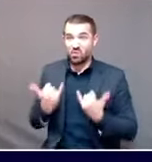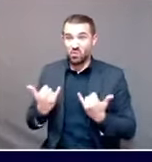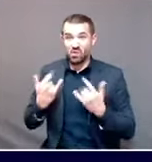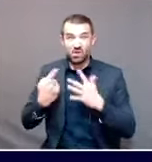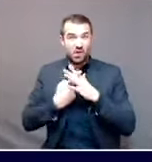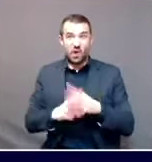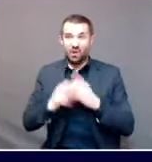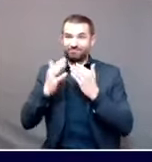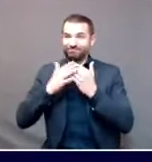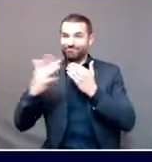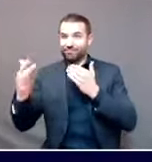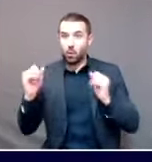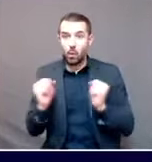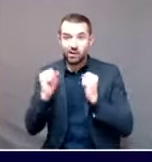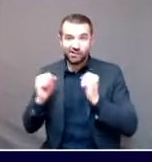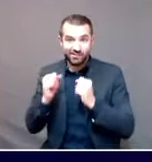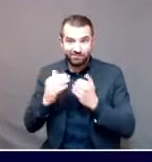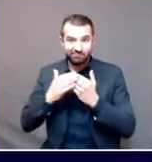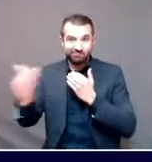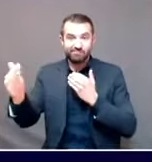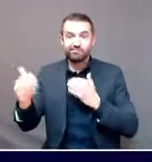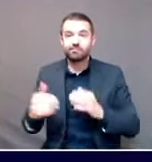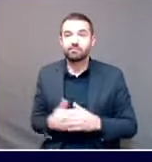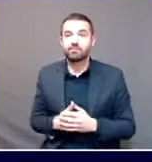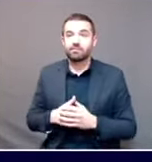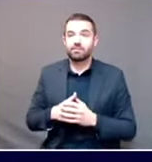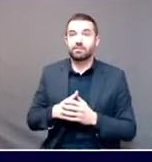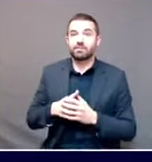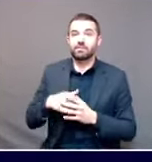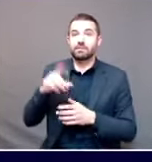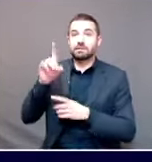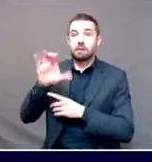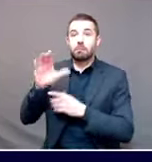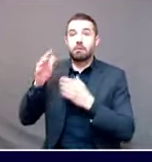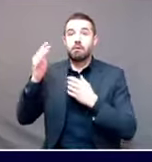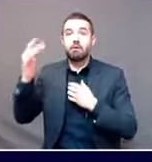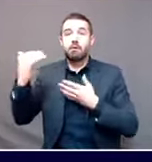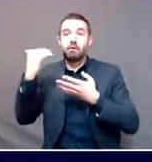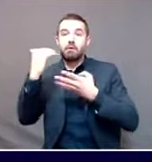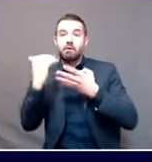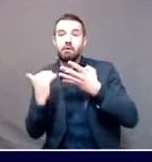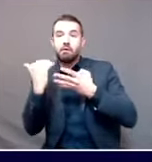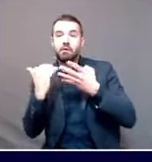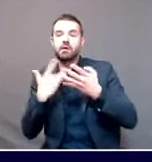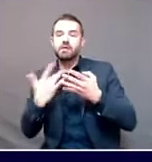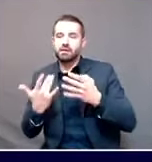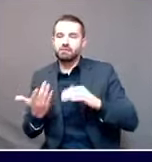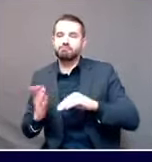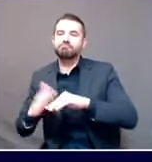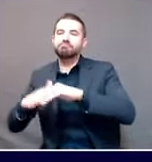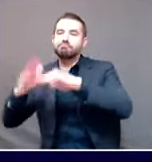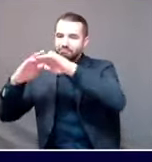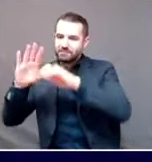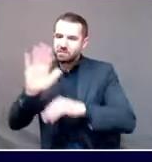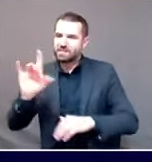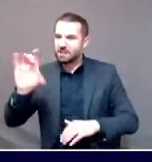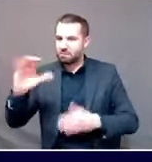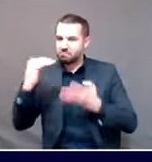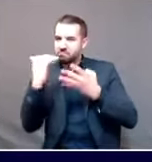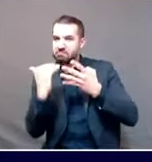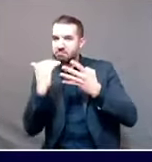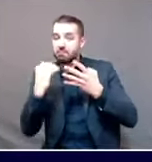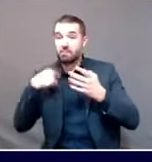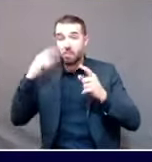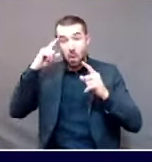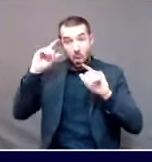now entering the weeks at which flu activity starts to increase at a significant rate. So let's hope that these measures that we're